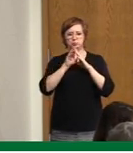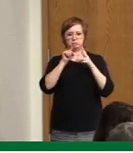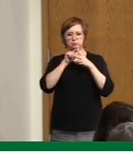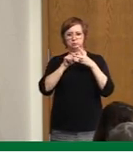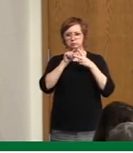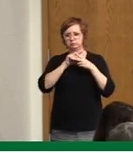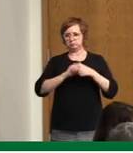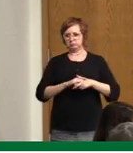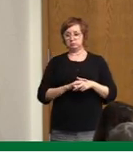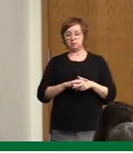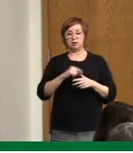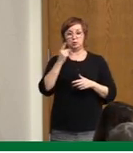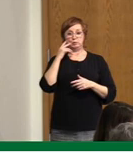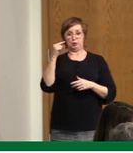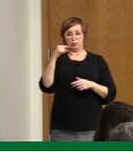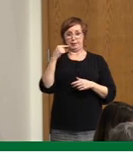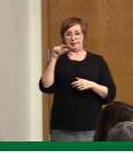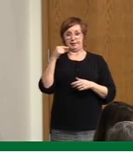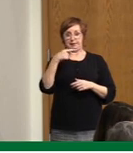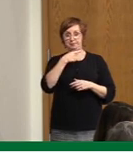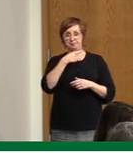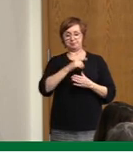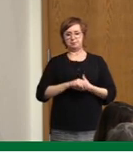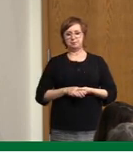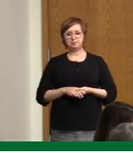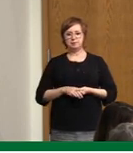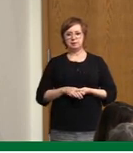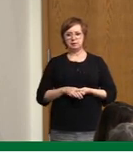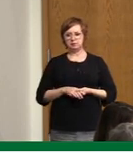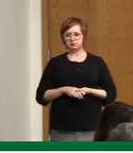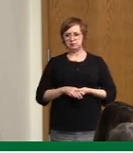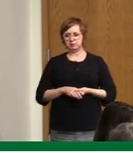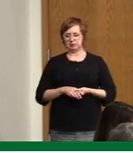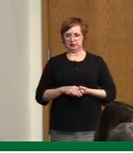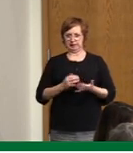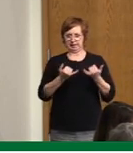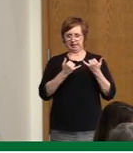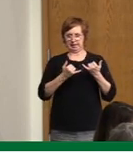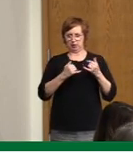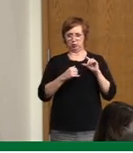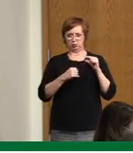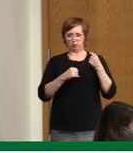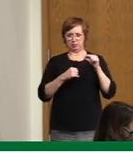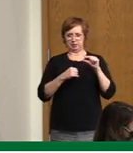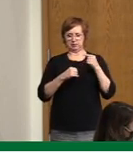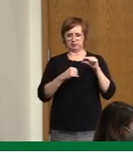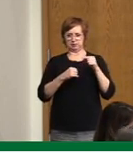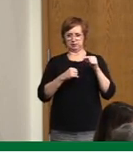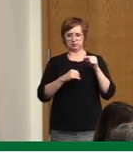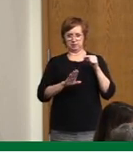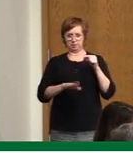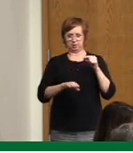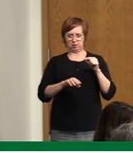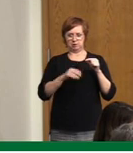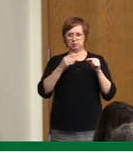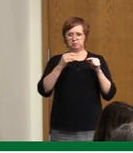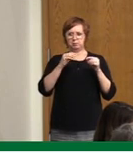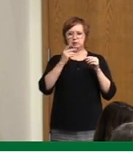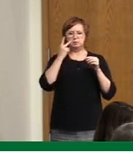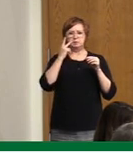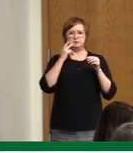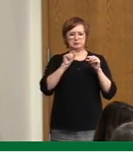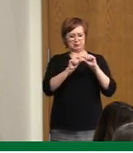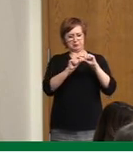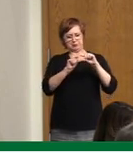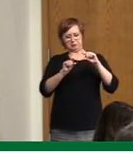the green is where we want to where we are today. And we want to be where the green is at the bottom. We want to